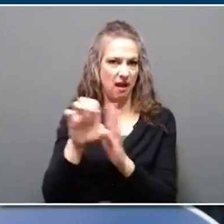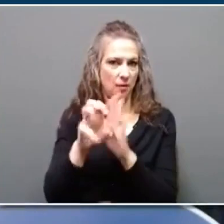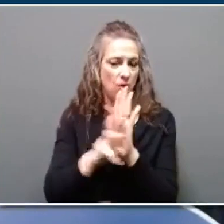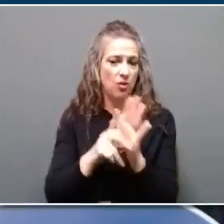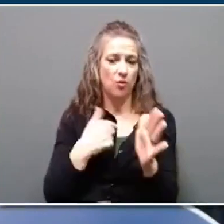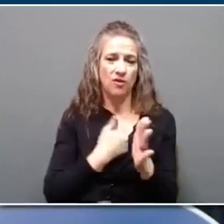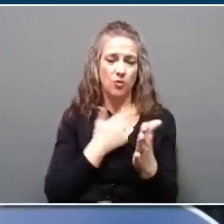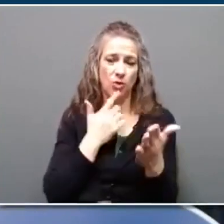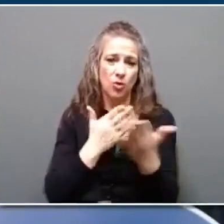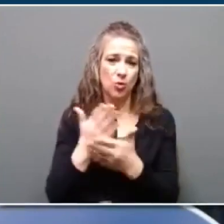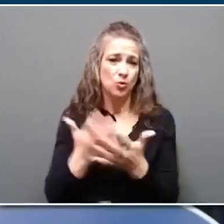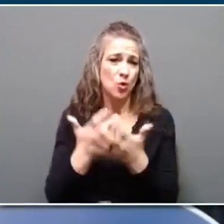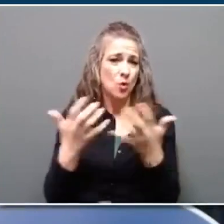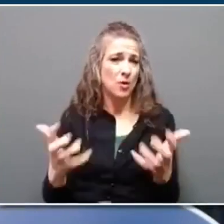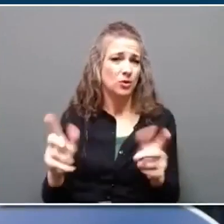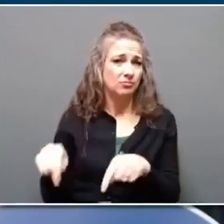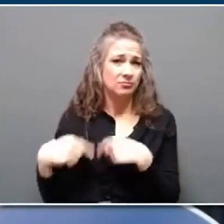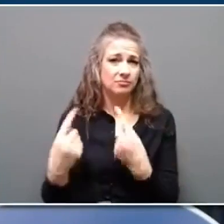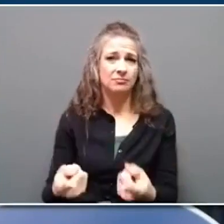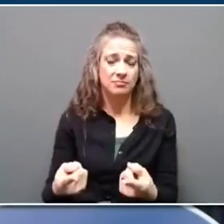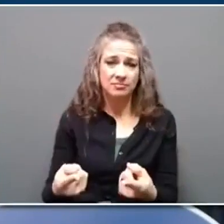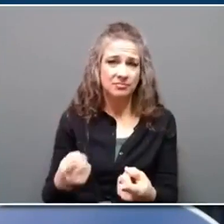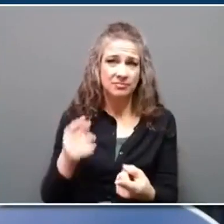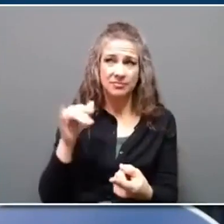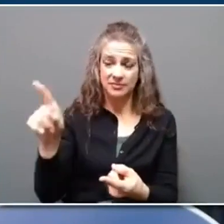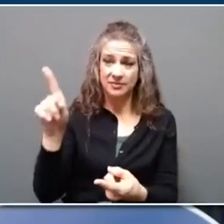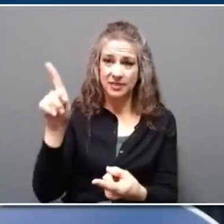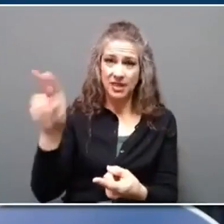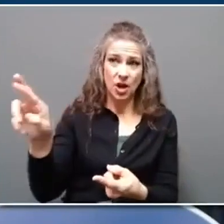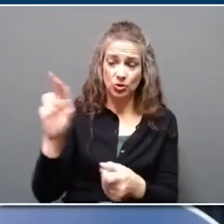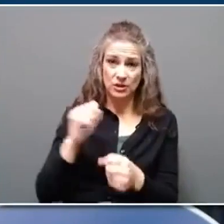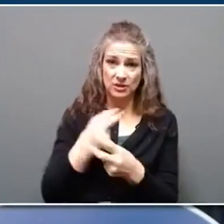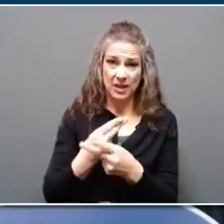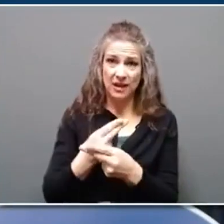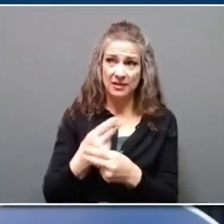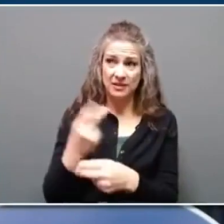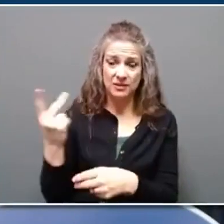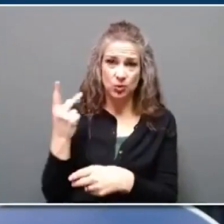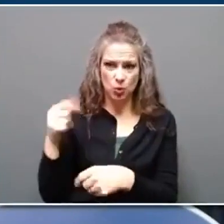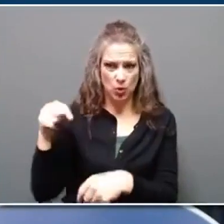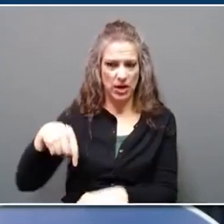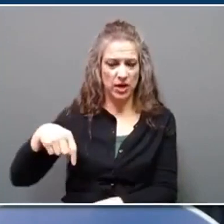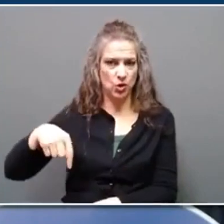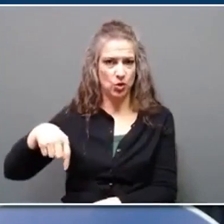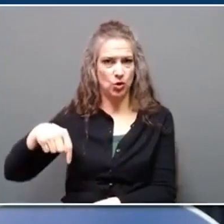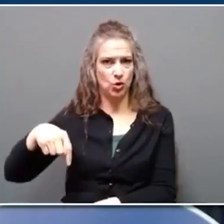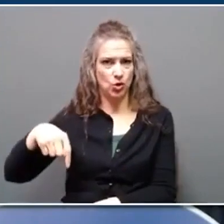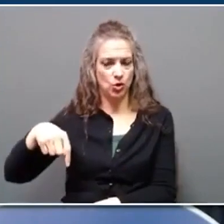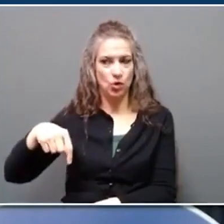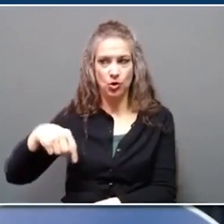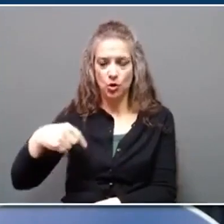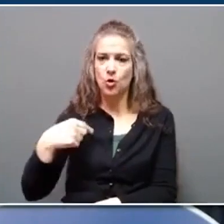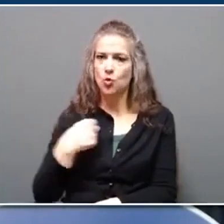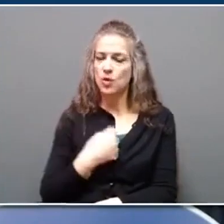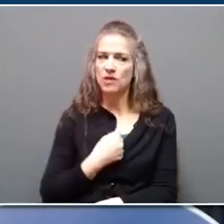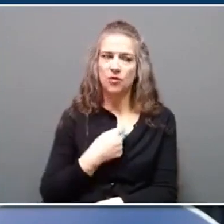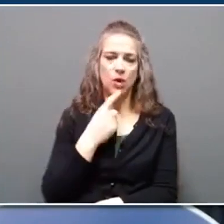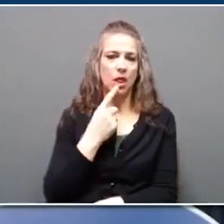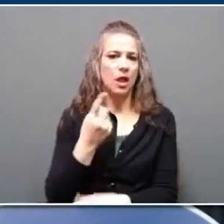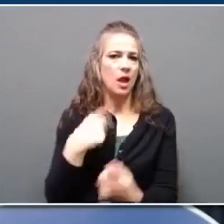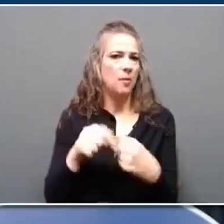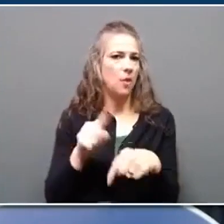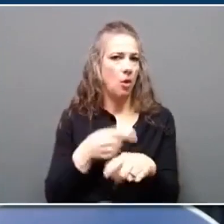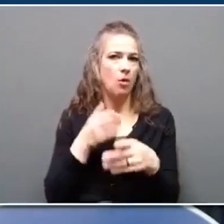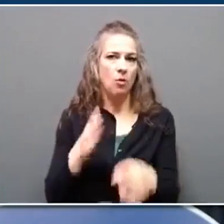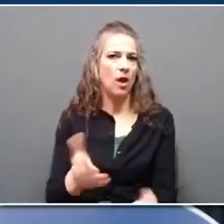together since that first day that Dr. Stack and I were right here. And we've come so far, but we will never